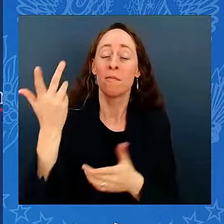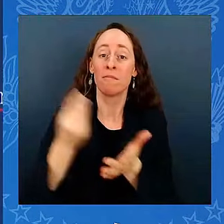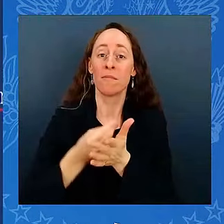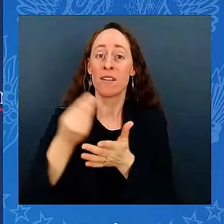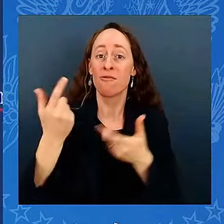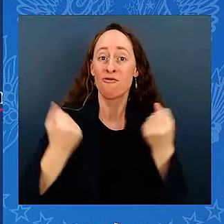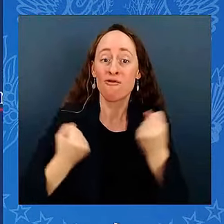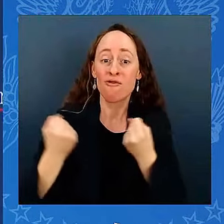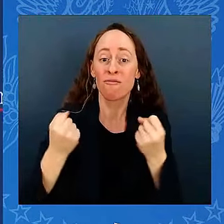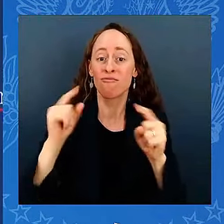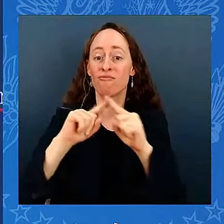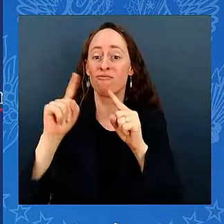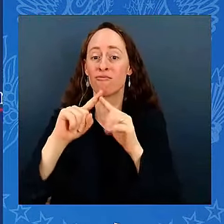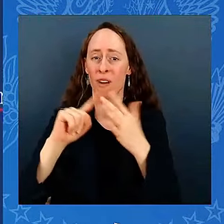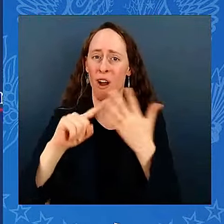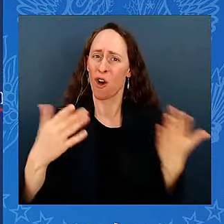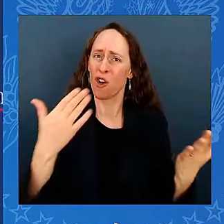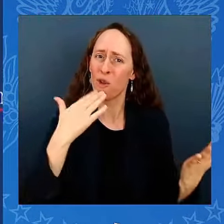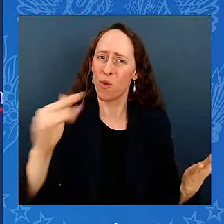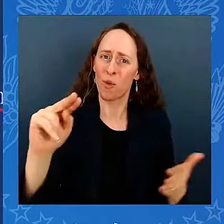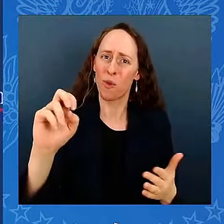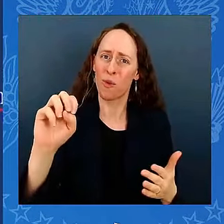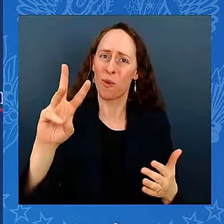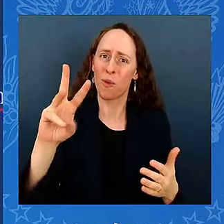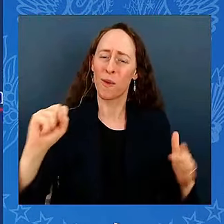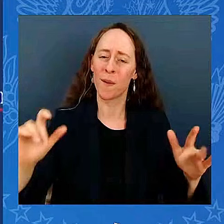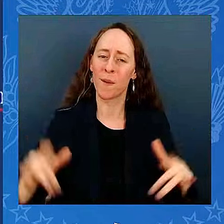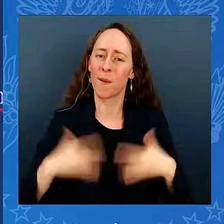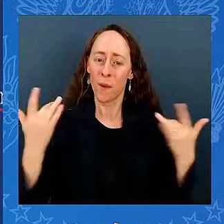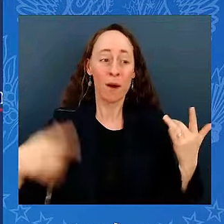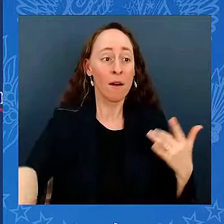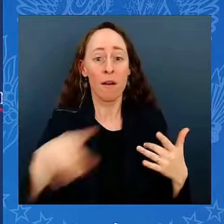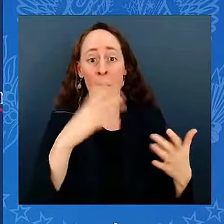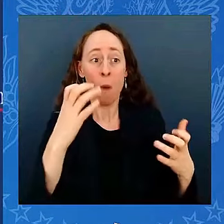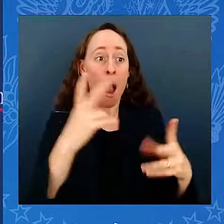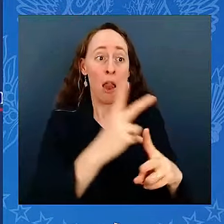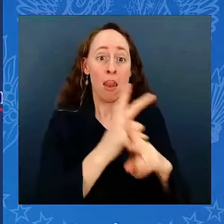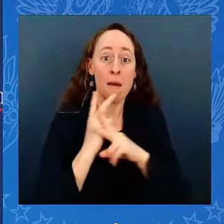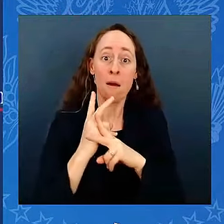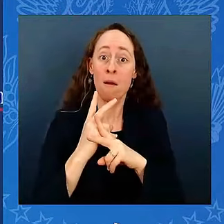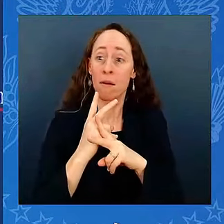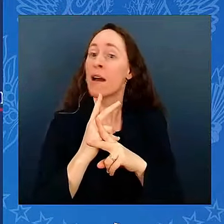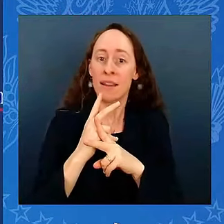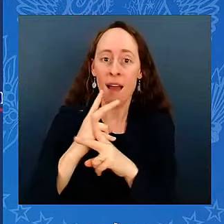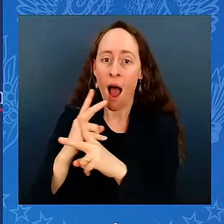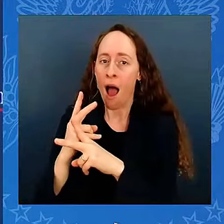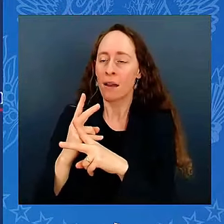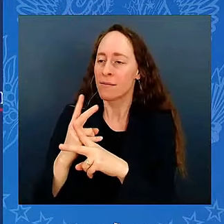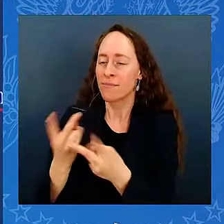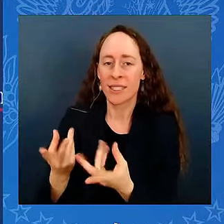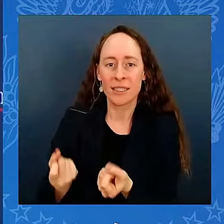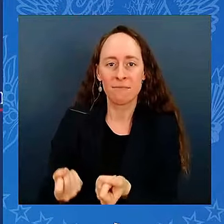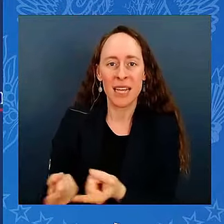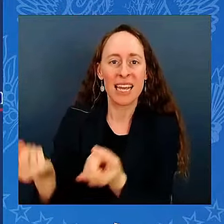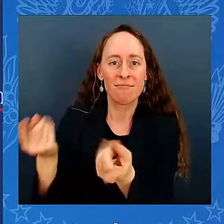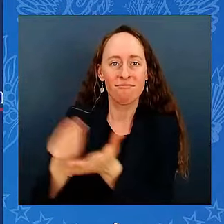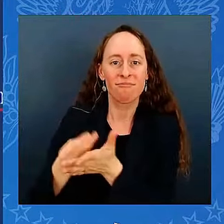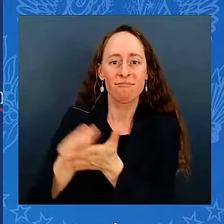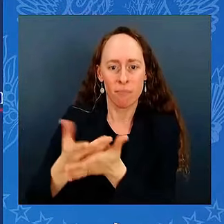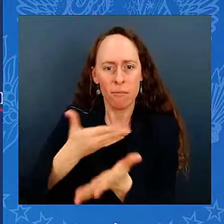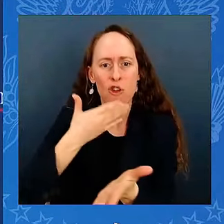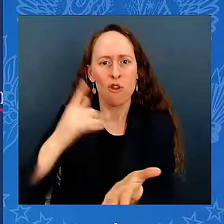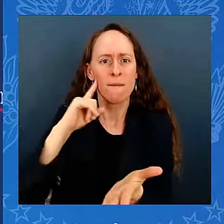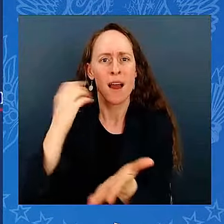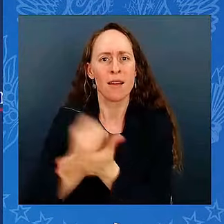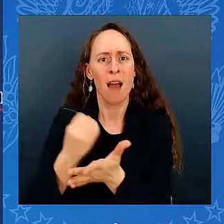costs will support economic growth. And it's an important signal from the Federal Reserve to the nation that after repeated